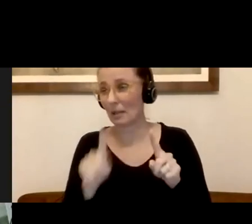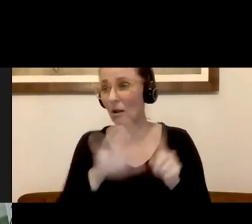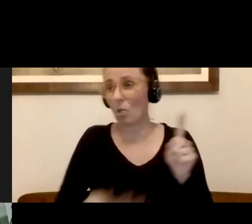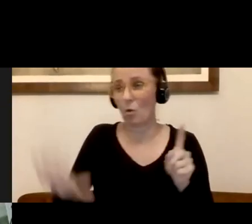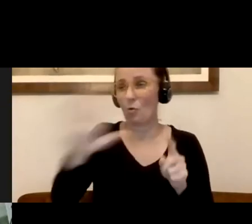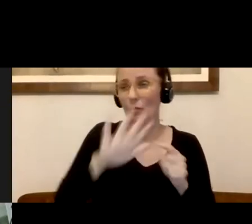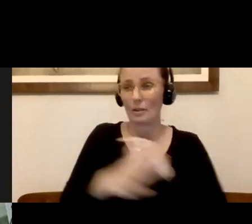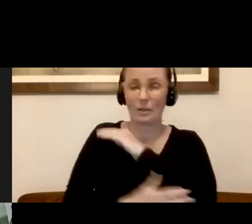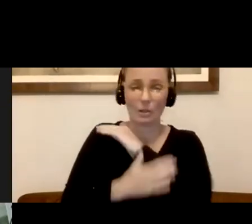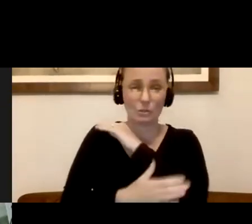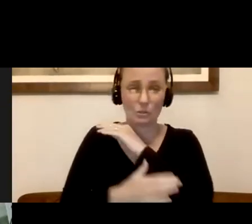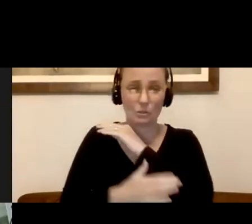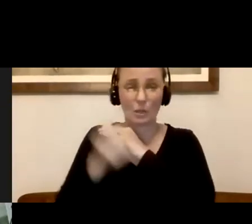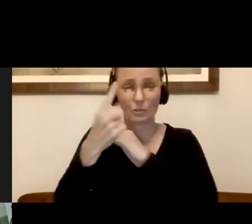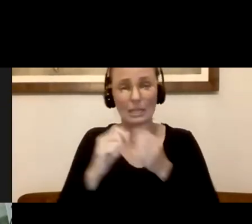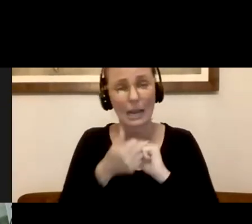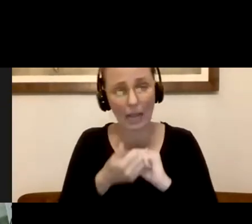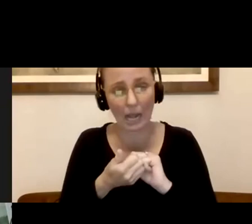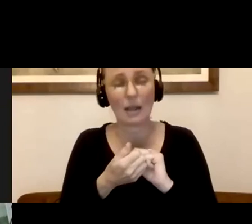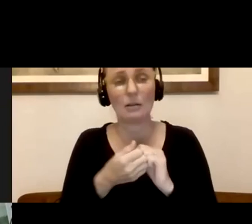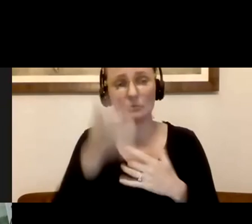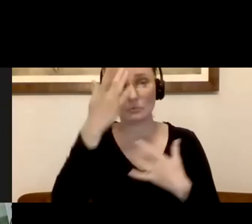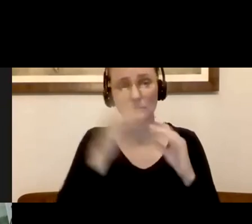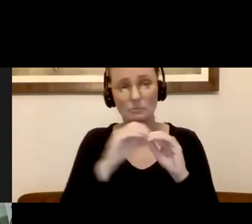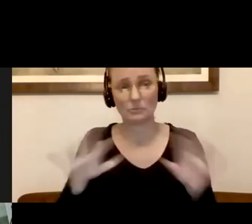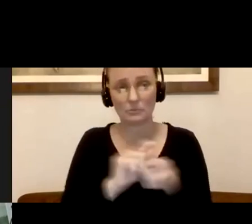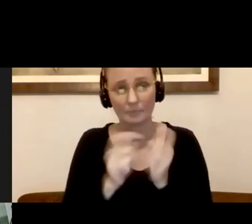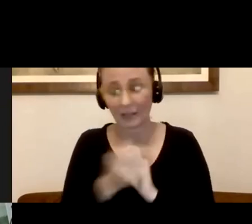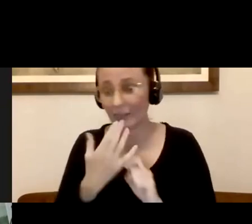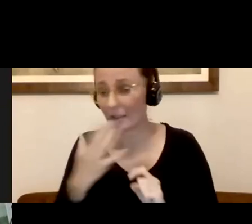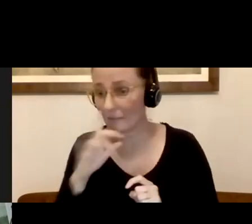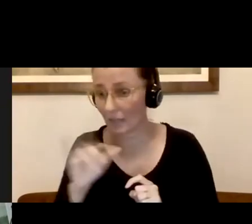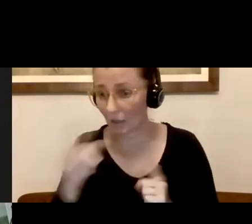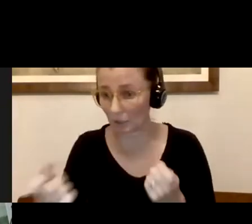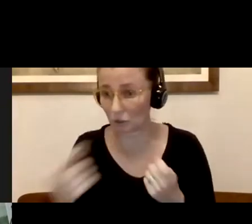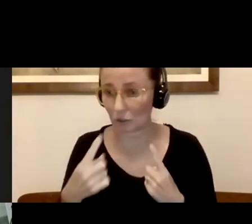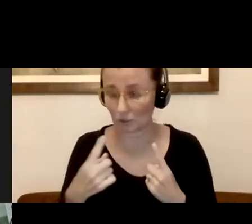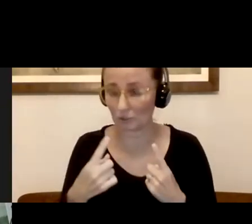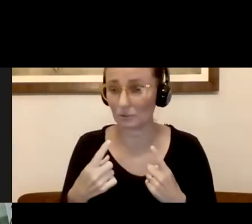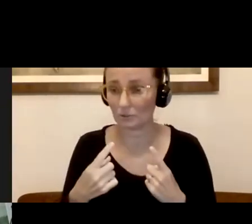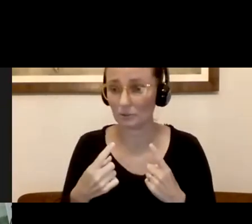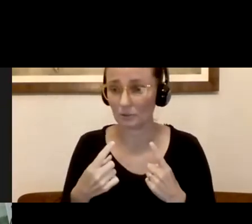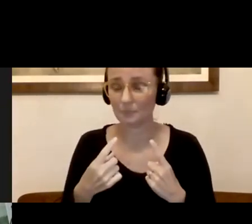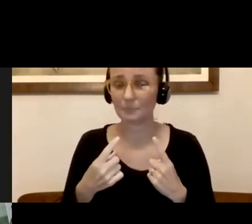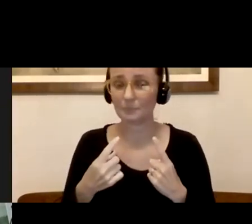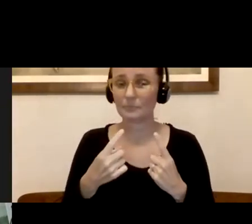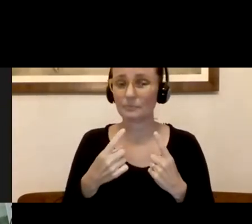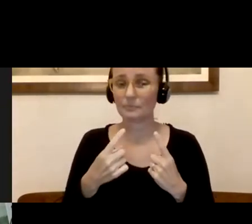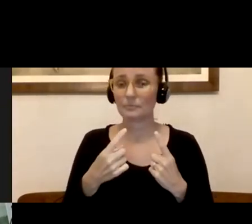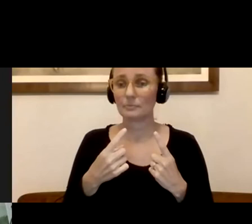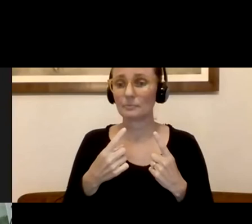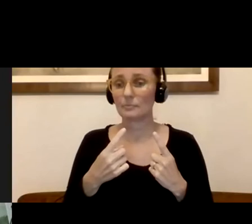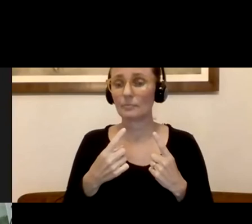the epidemic is changing. so thank you for that question. There's a lot more to come on this and the platform we're seeking to deliver would be